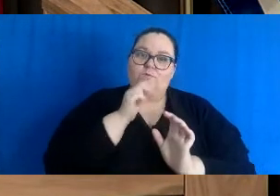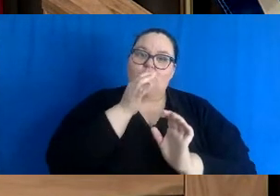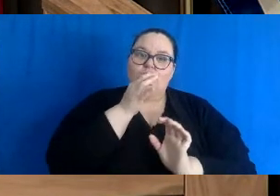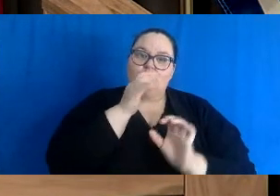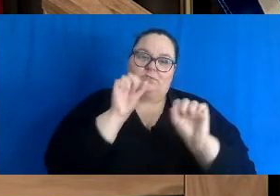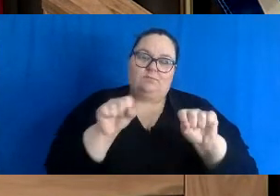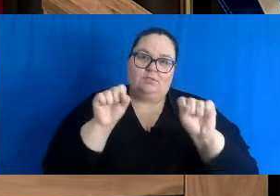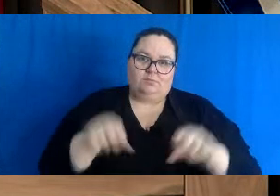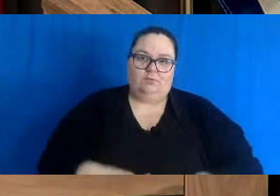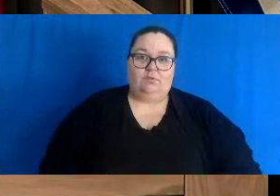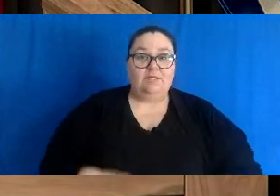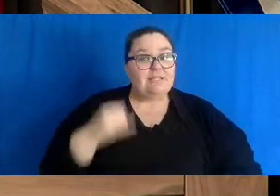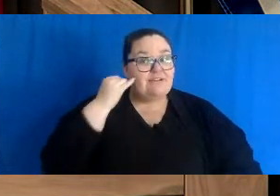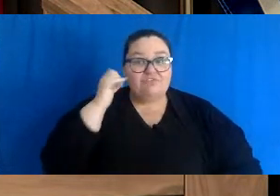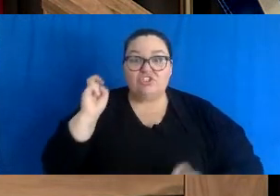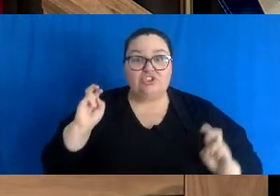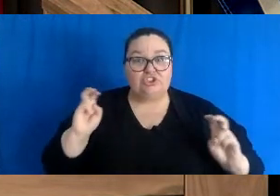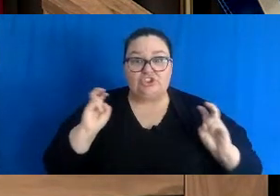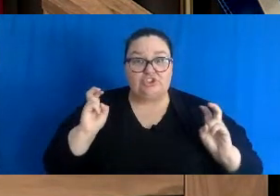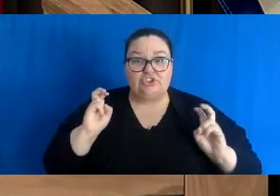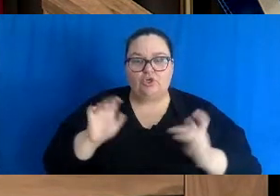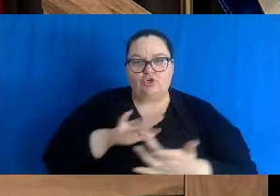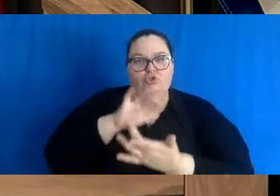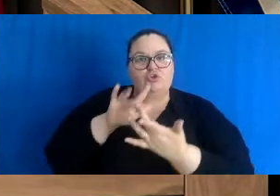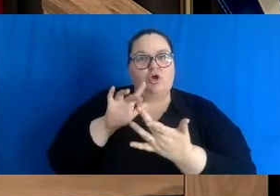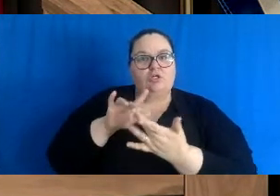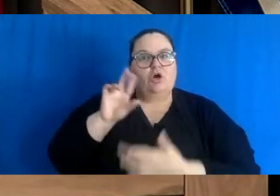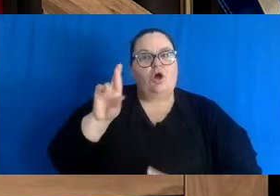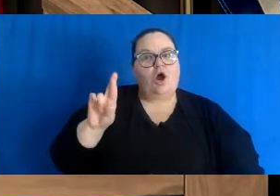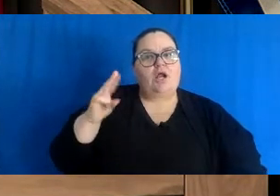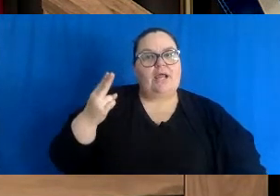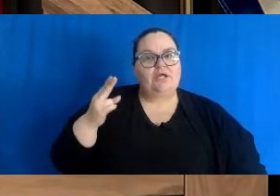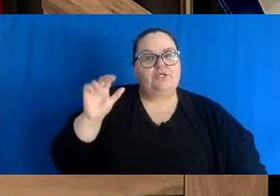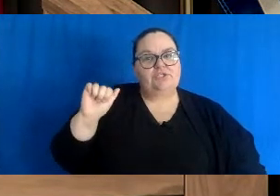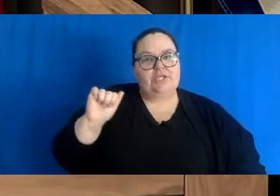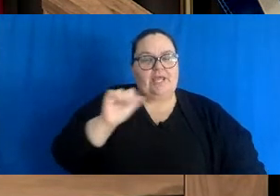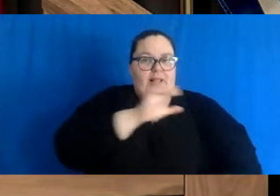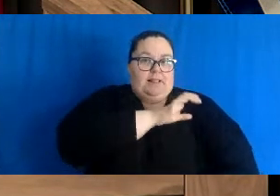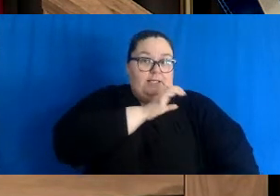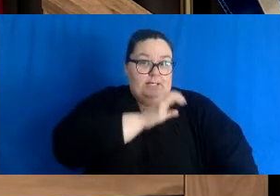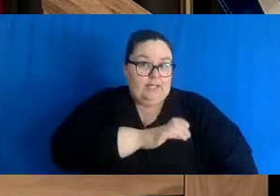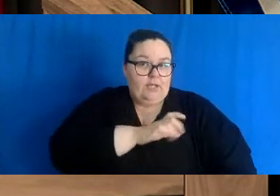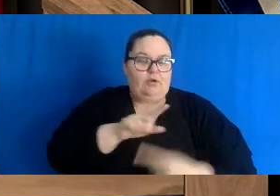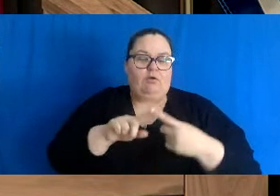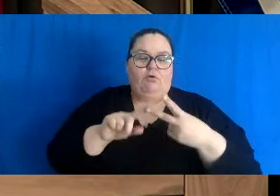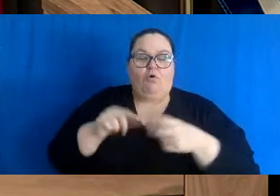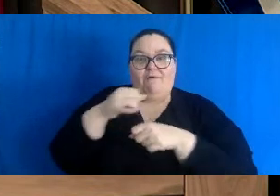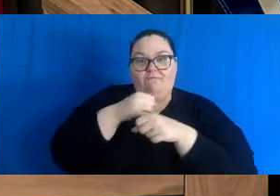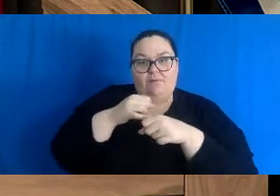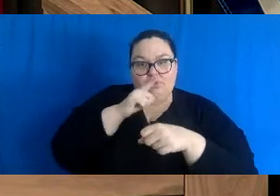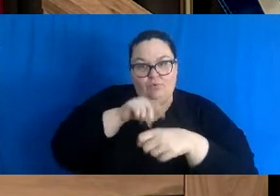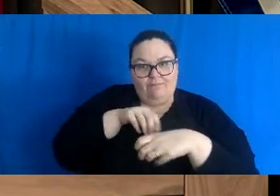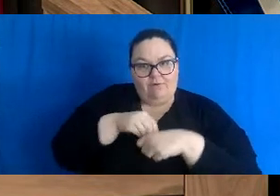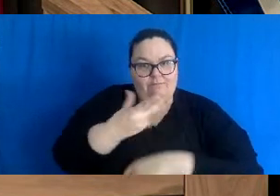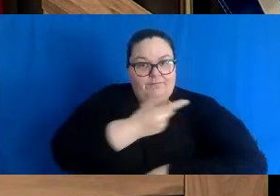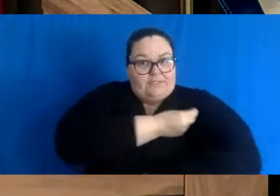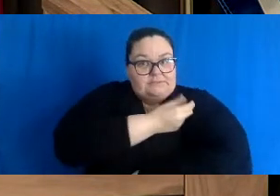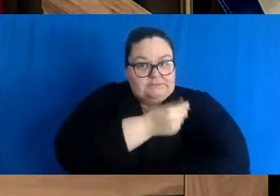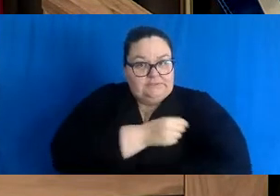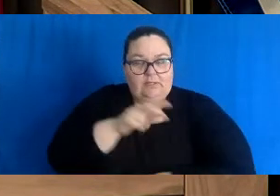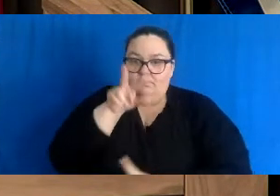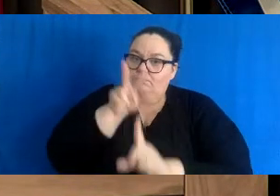If you haven't done so already, contact an RHA clinic or a participating pharmacist and make your appointment now.